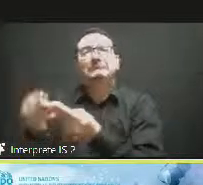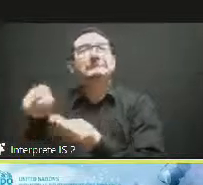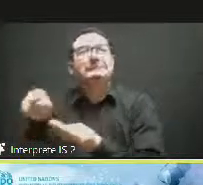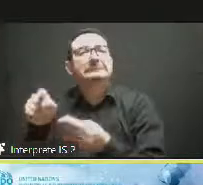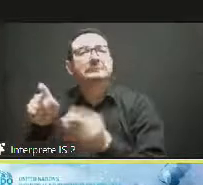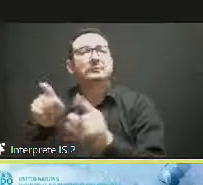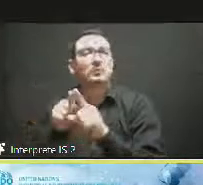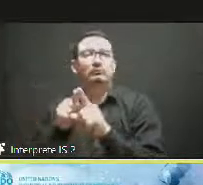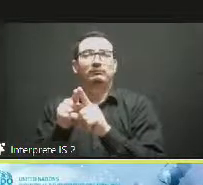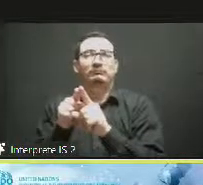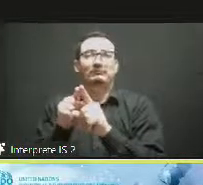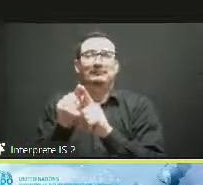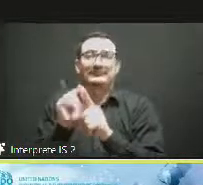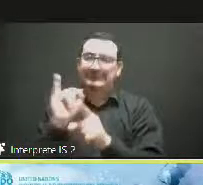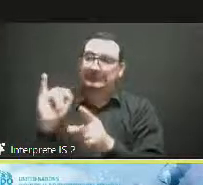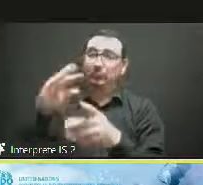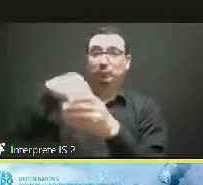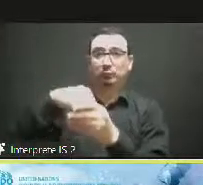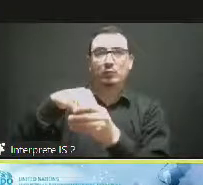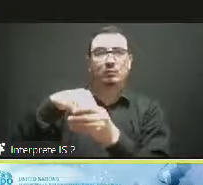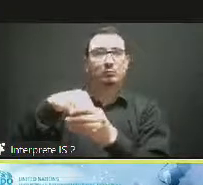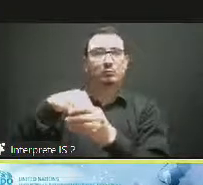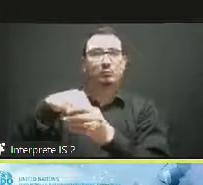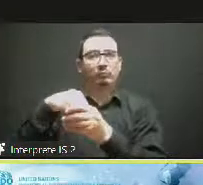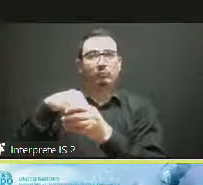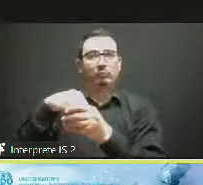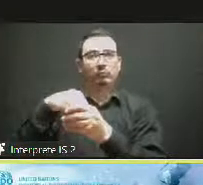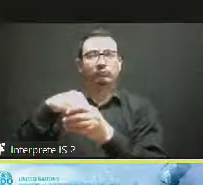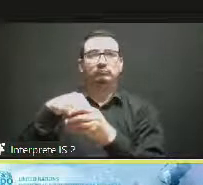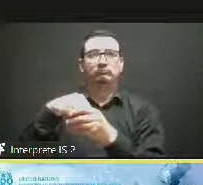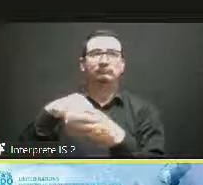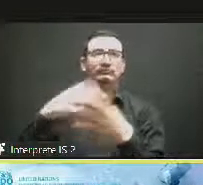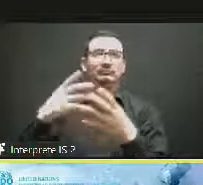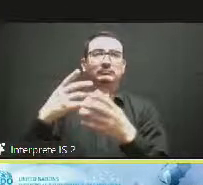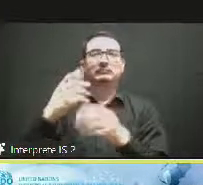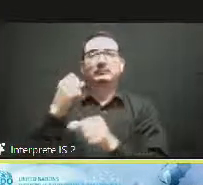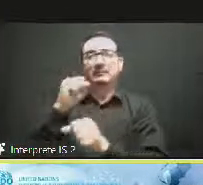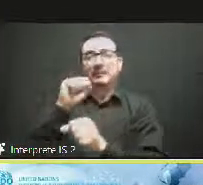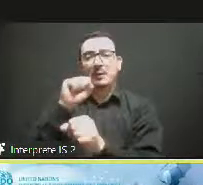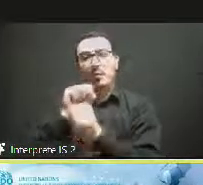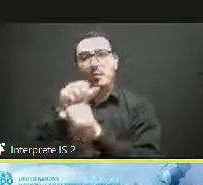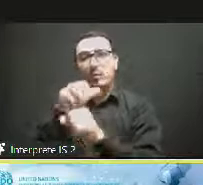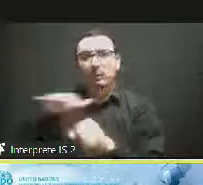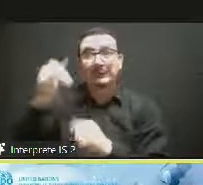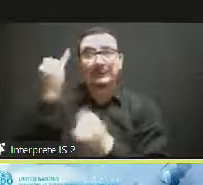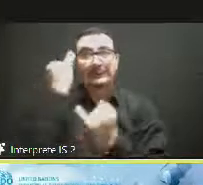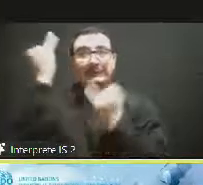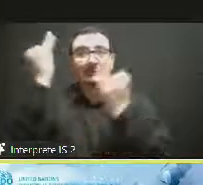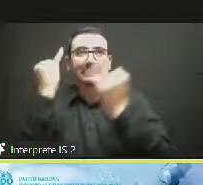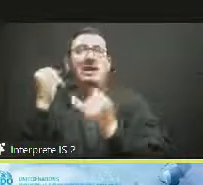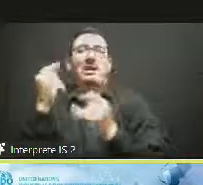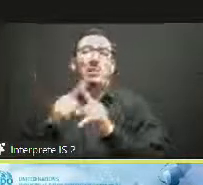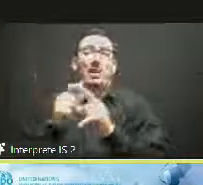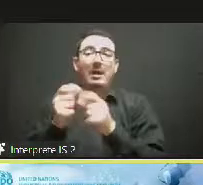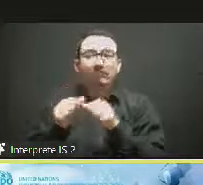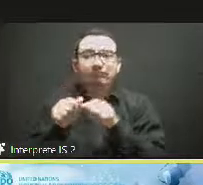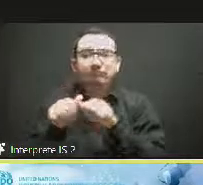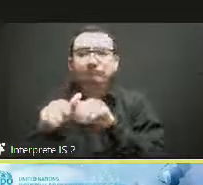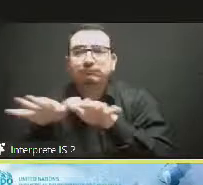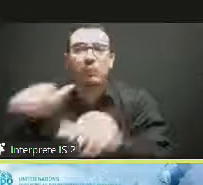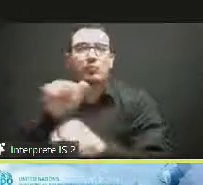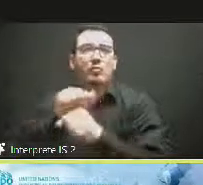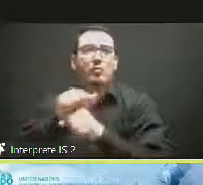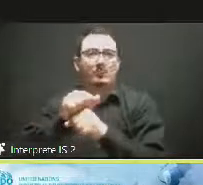for an inclusive and sustainable local or regional development. And using the opportunities